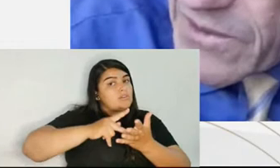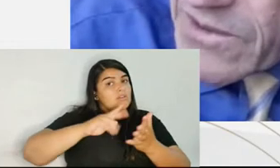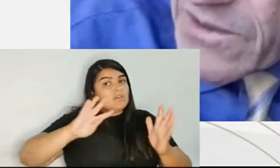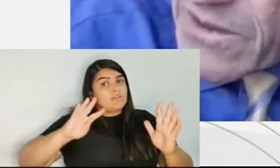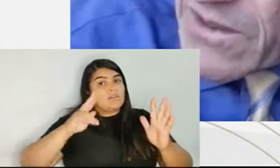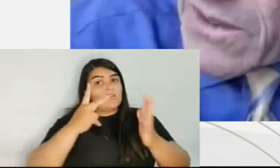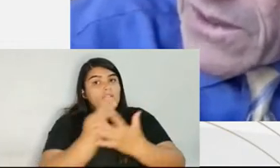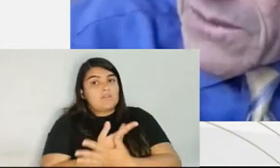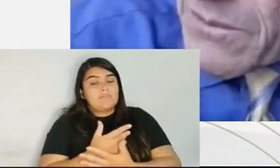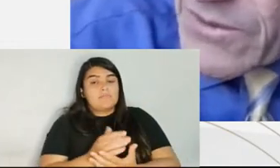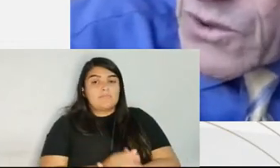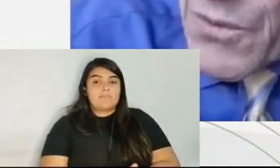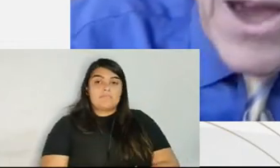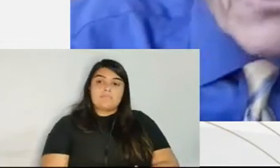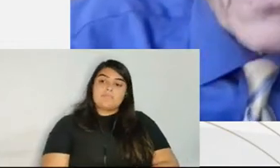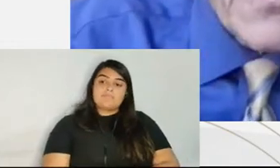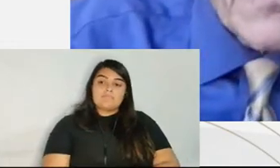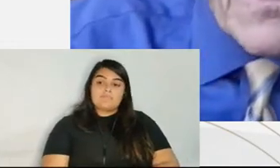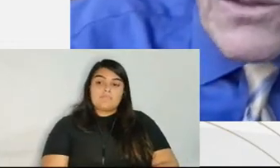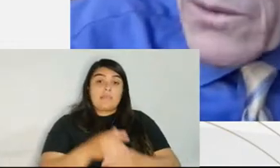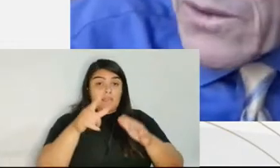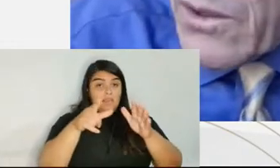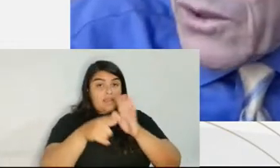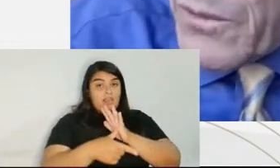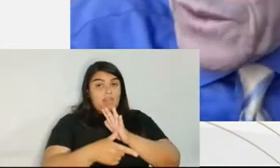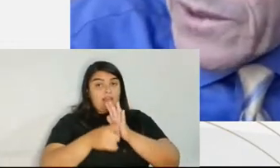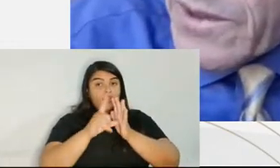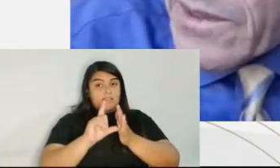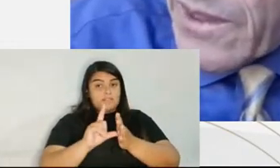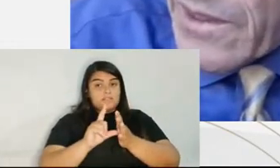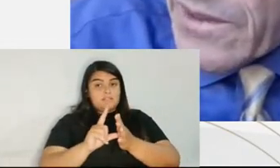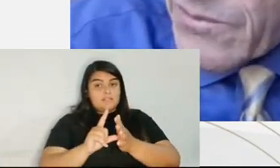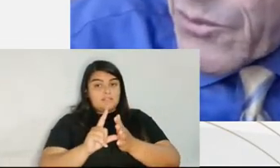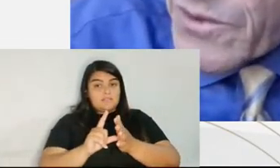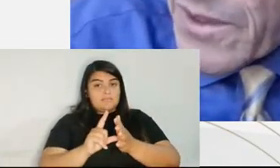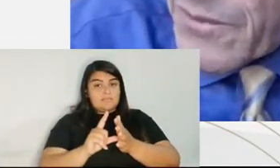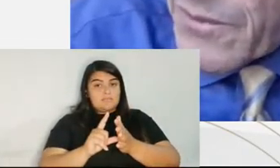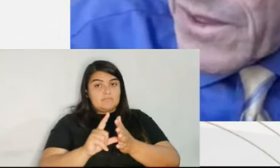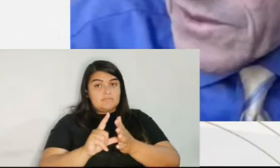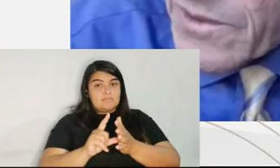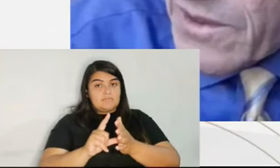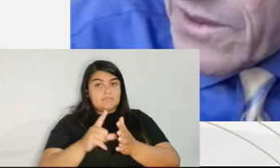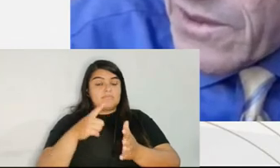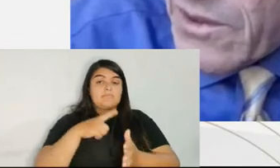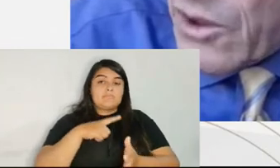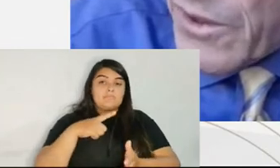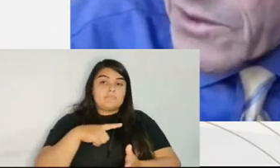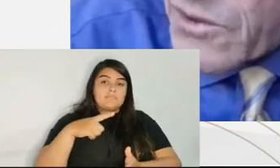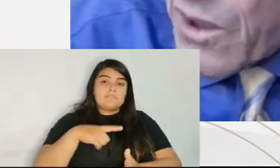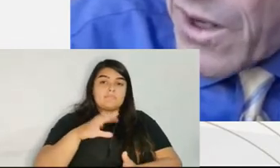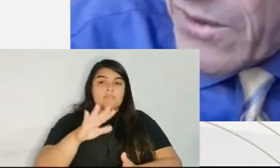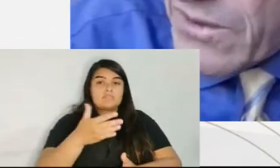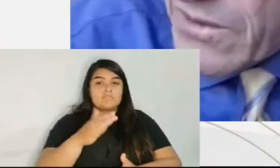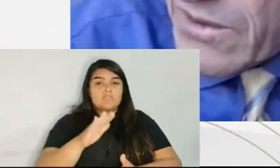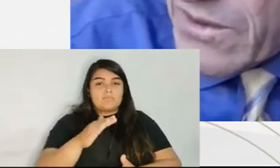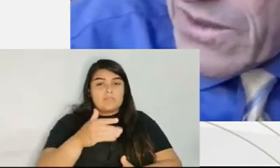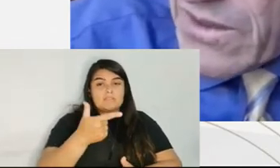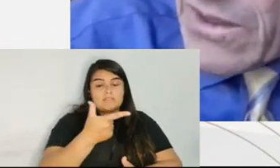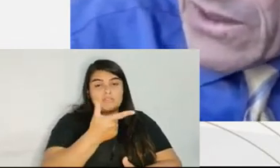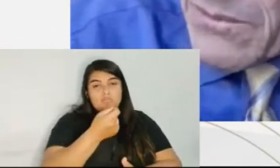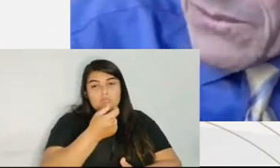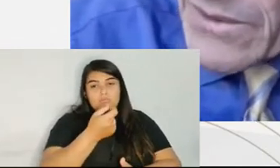guidelines, by 2000, only 6% of cases going to trial,